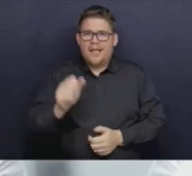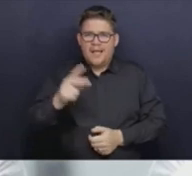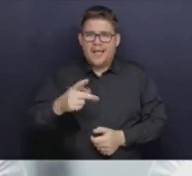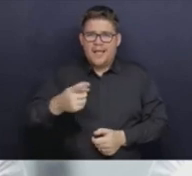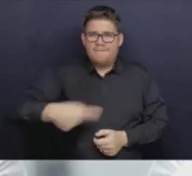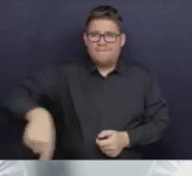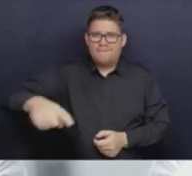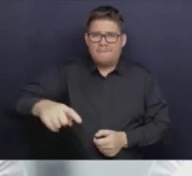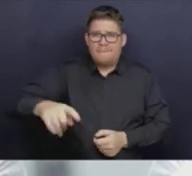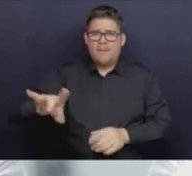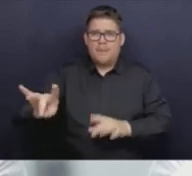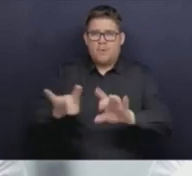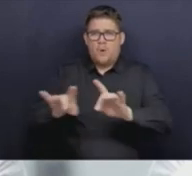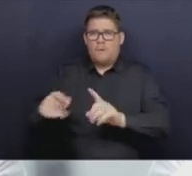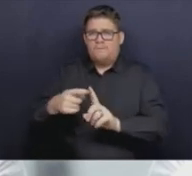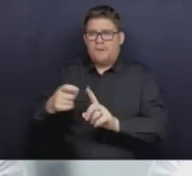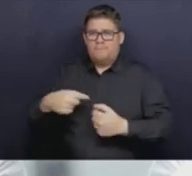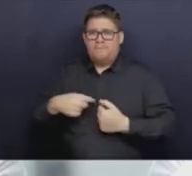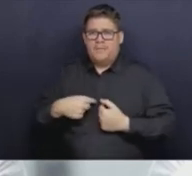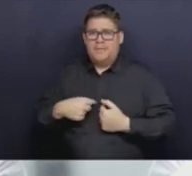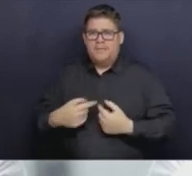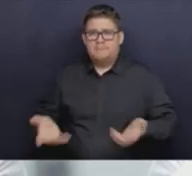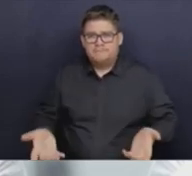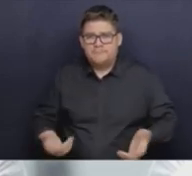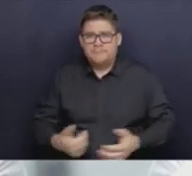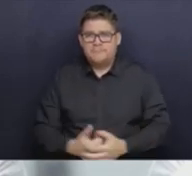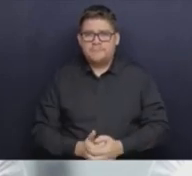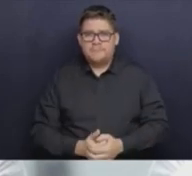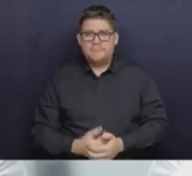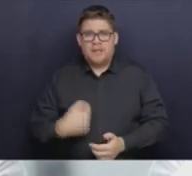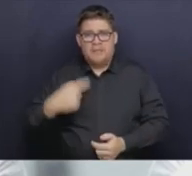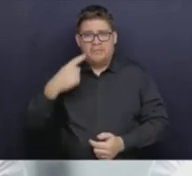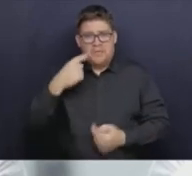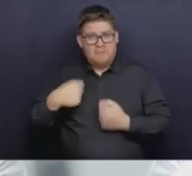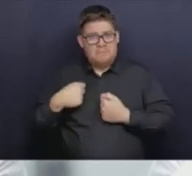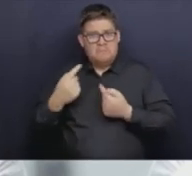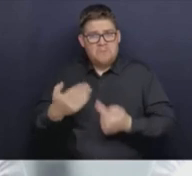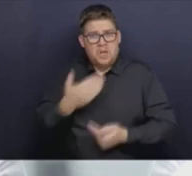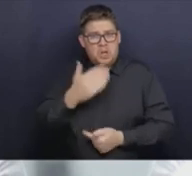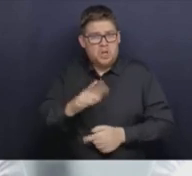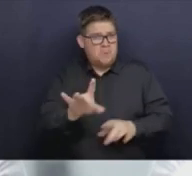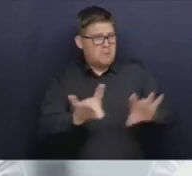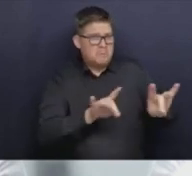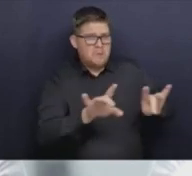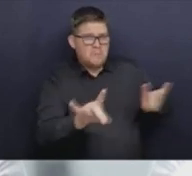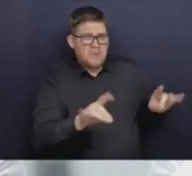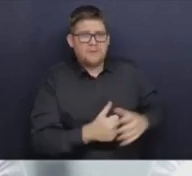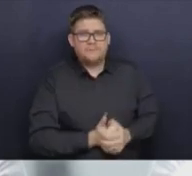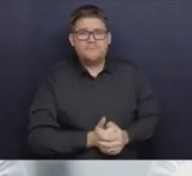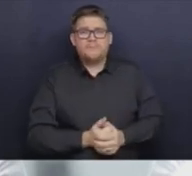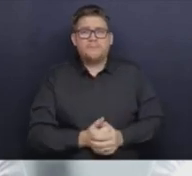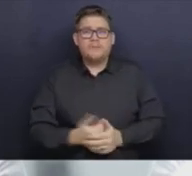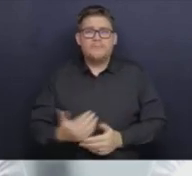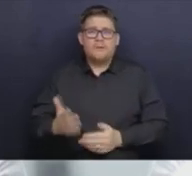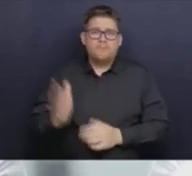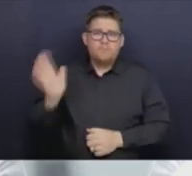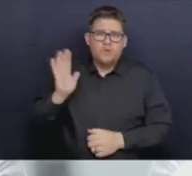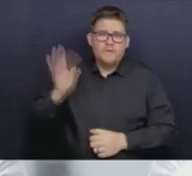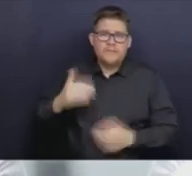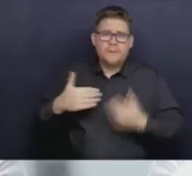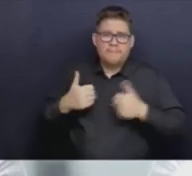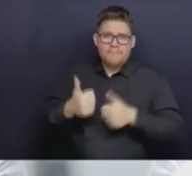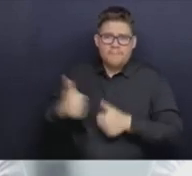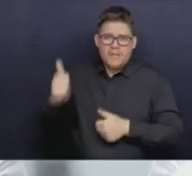And while I make, um, I think we've done a good job and I think previous ministers have done a good job in appointing really good people to those boards.